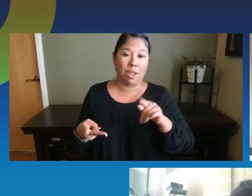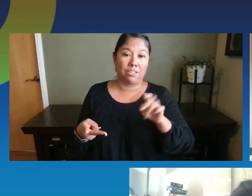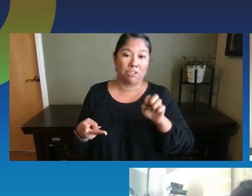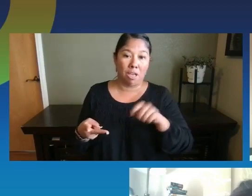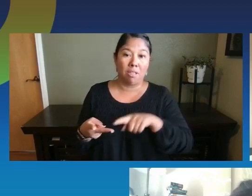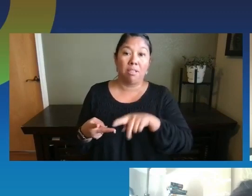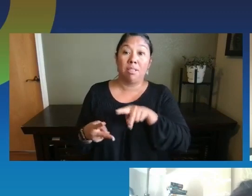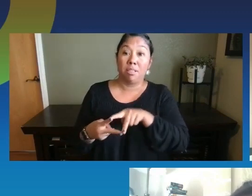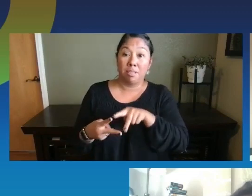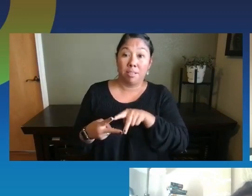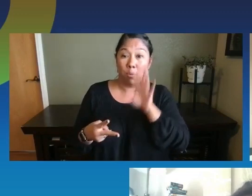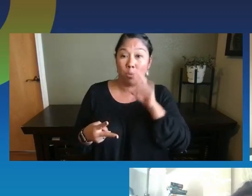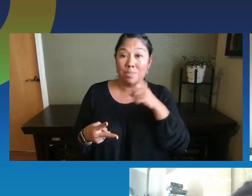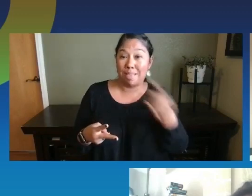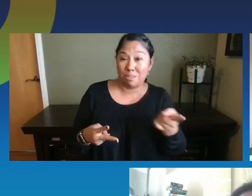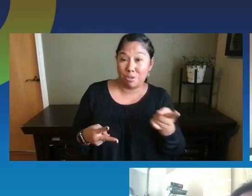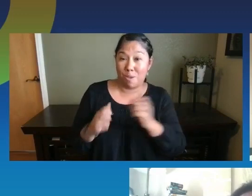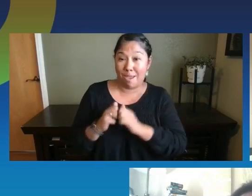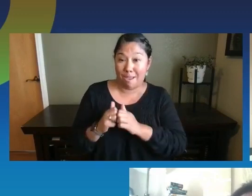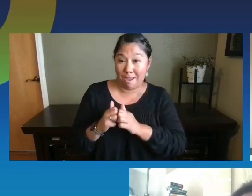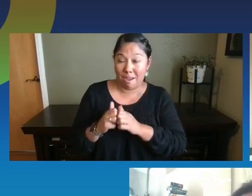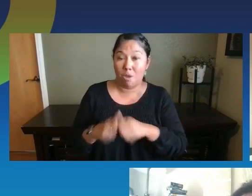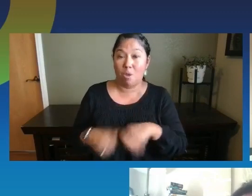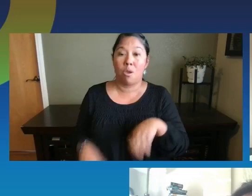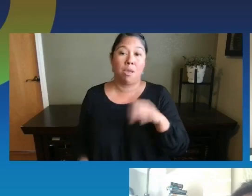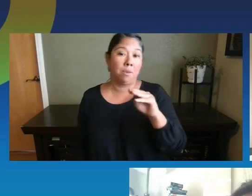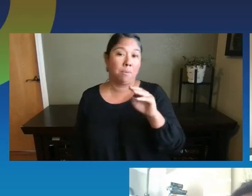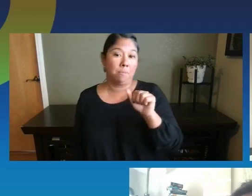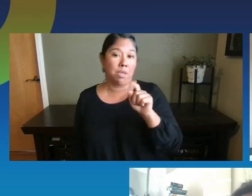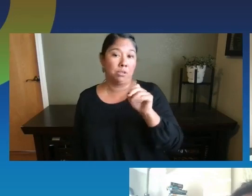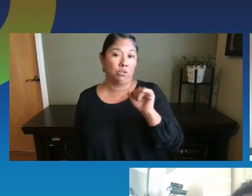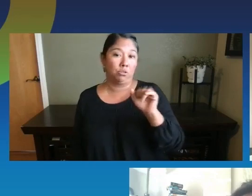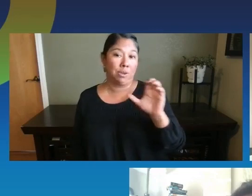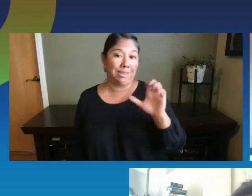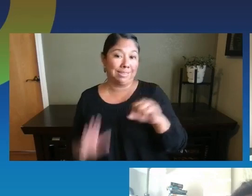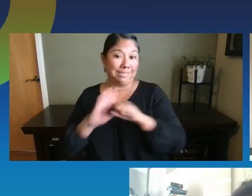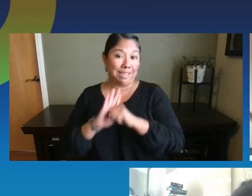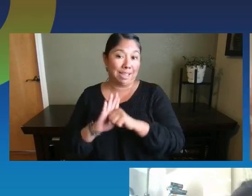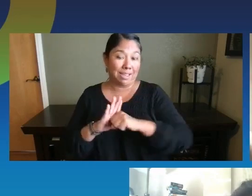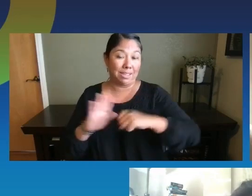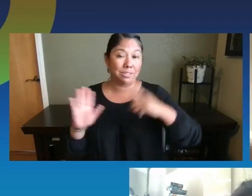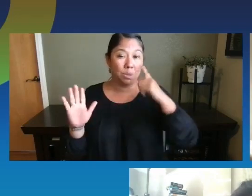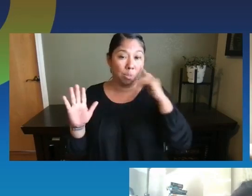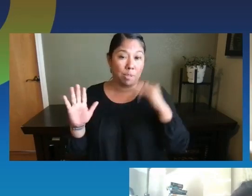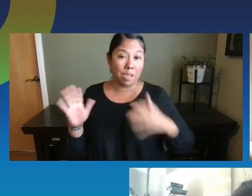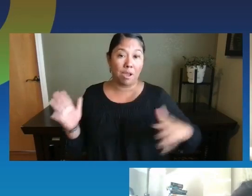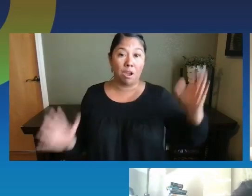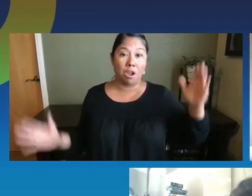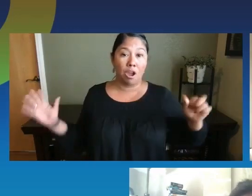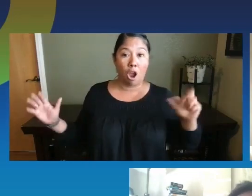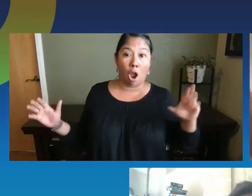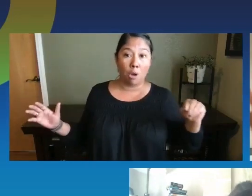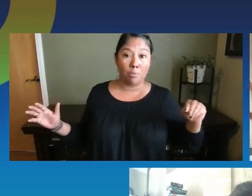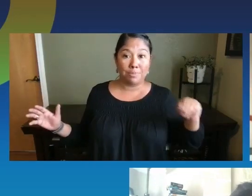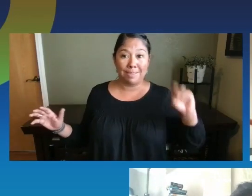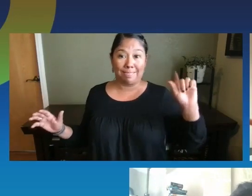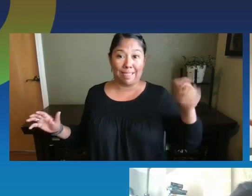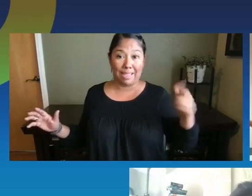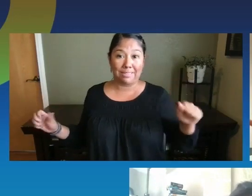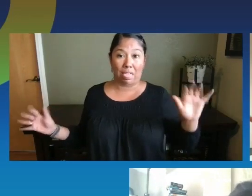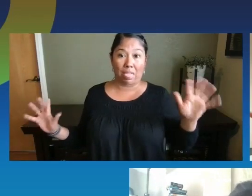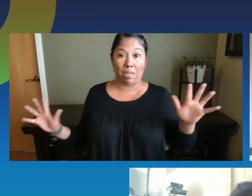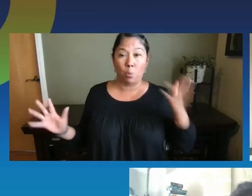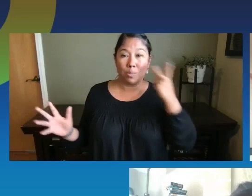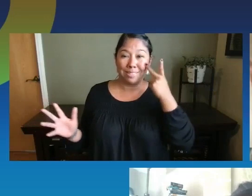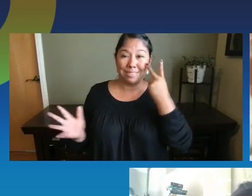signs or autonomic signs. Some of the maturic signs we look for, look for our, um, arms and legs just kind of flailing around. We'll